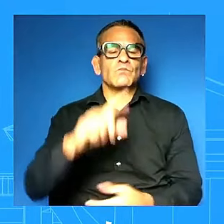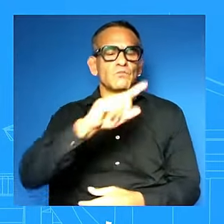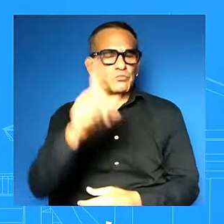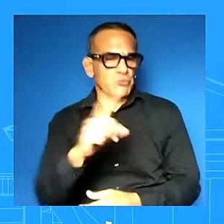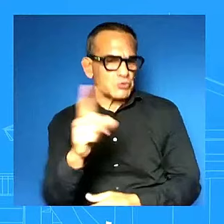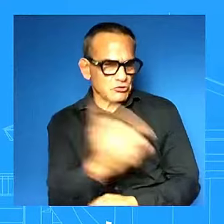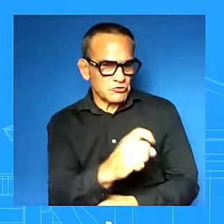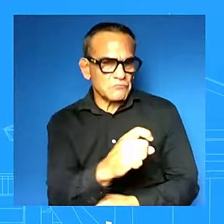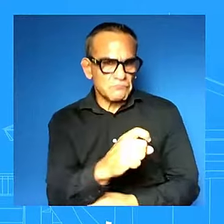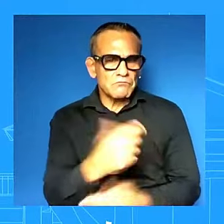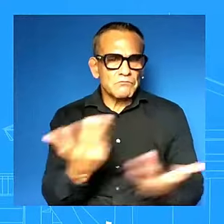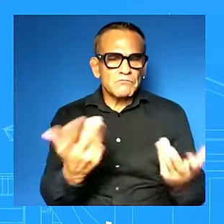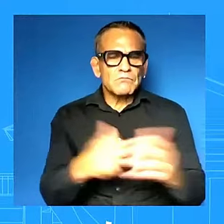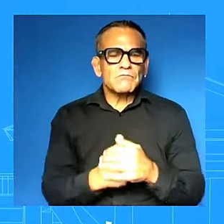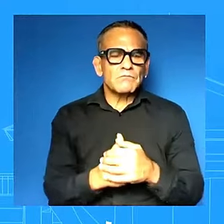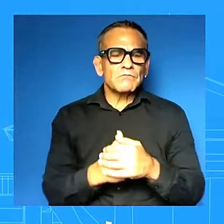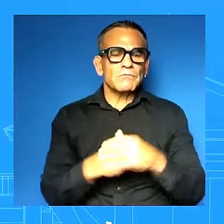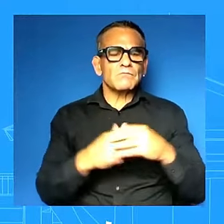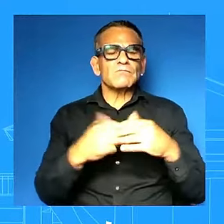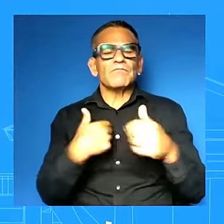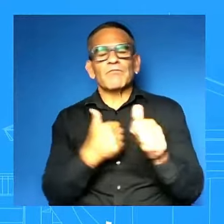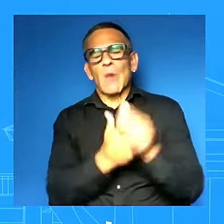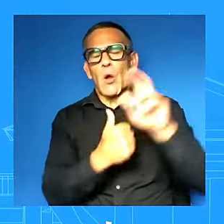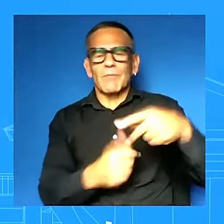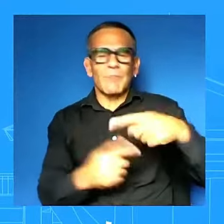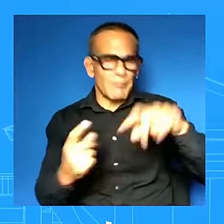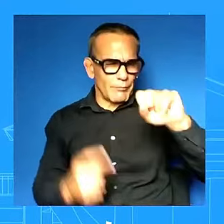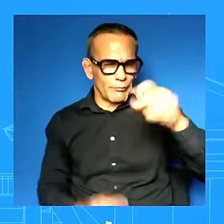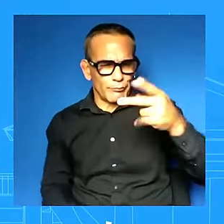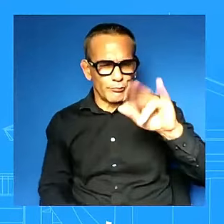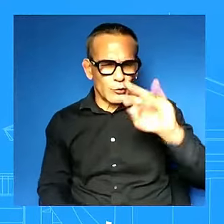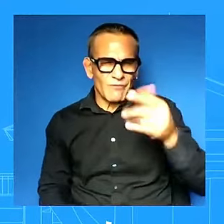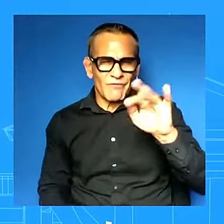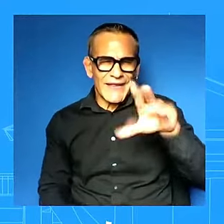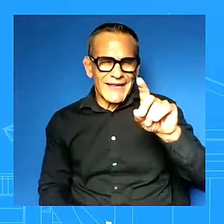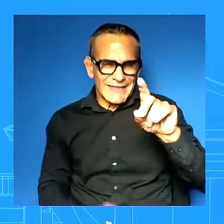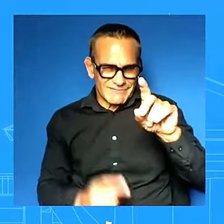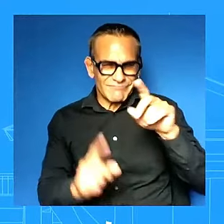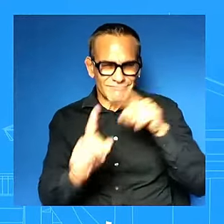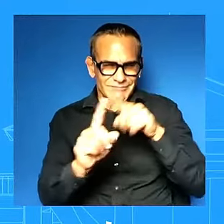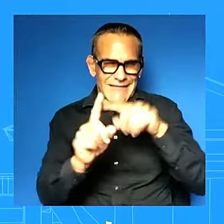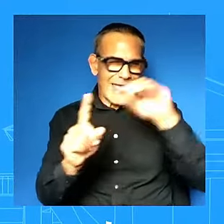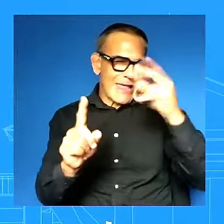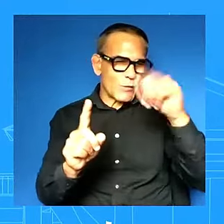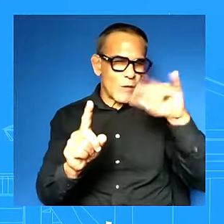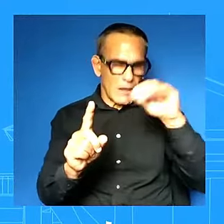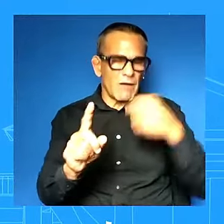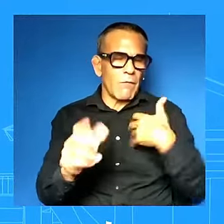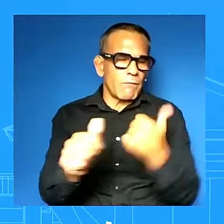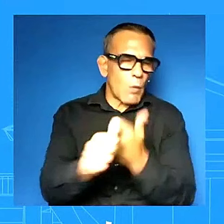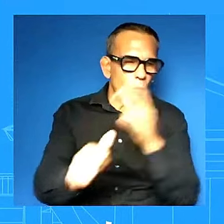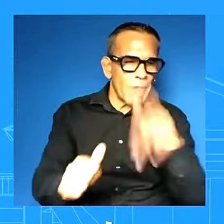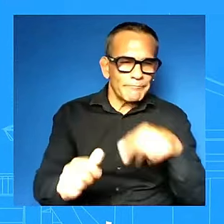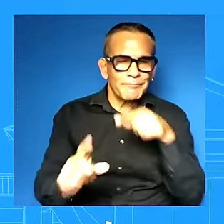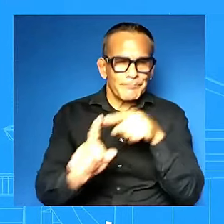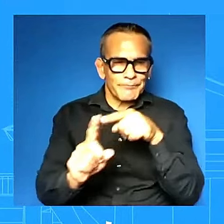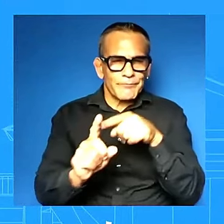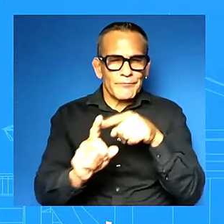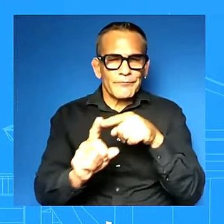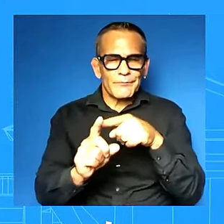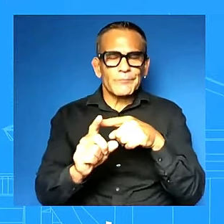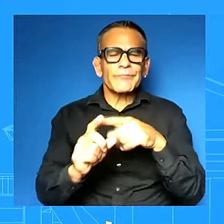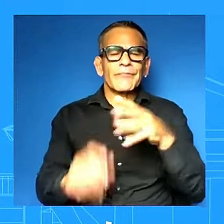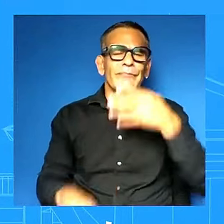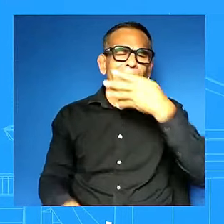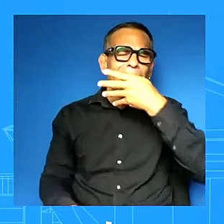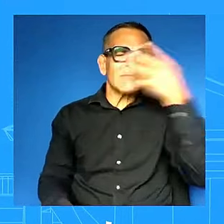these on the springfield yeah this ohio yeah about about migrants uh put lives in danger so how concerned